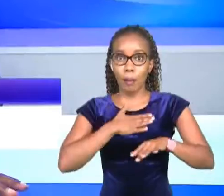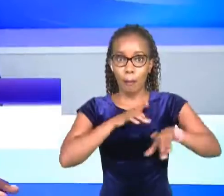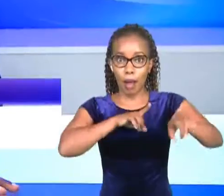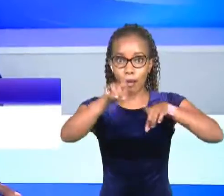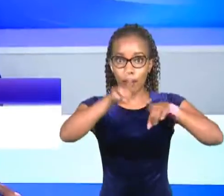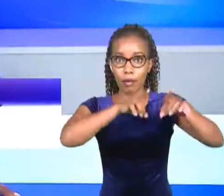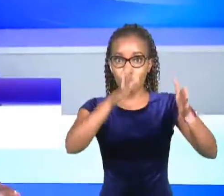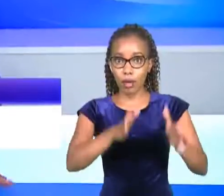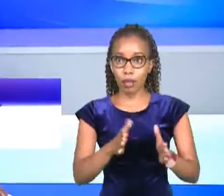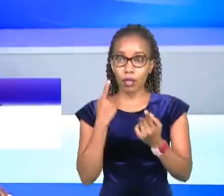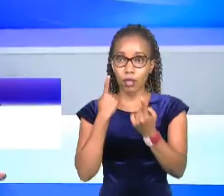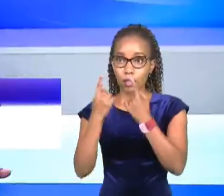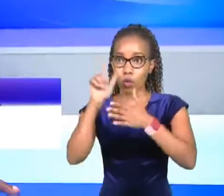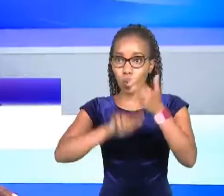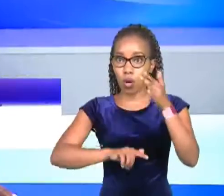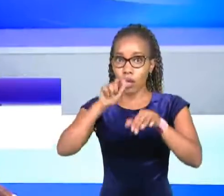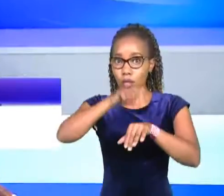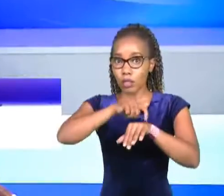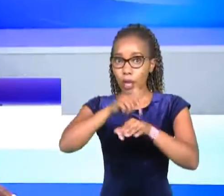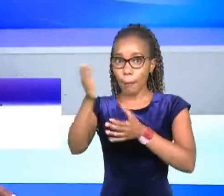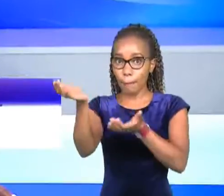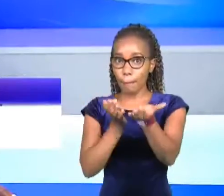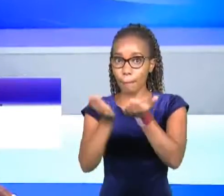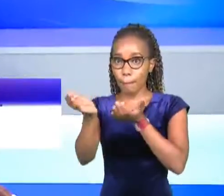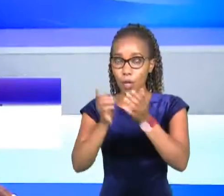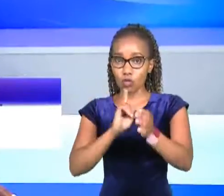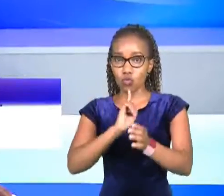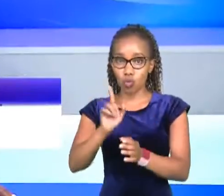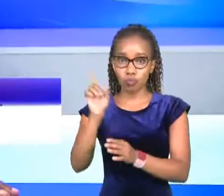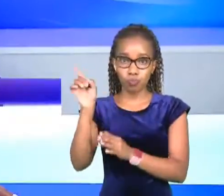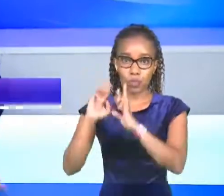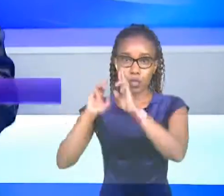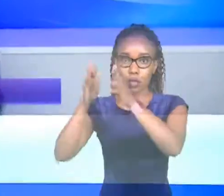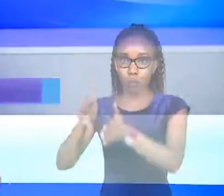linat is telling me it's time for business so clifford take it away